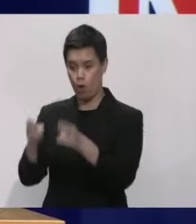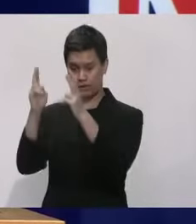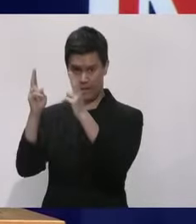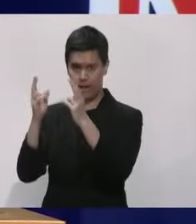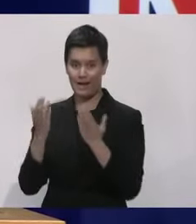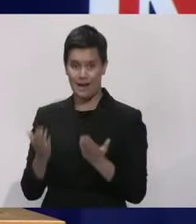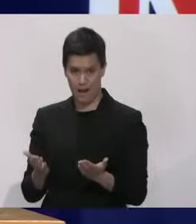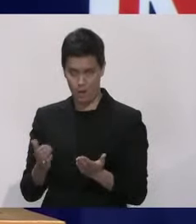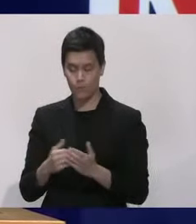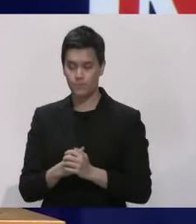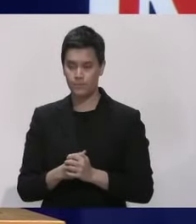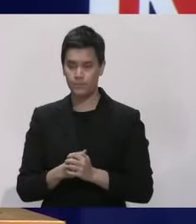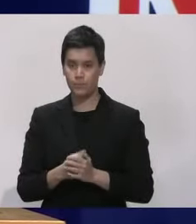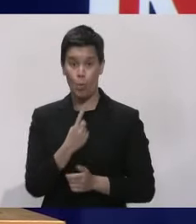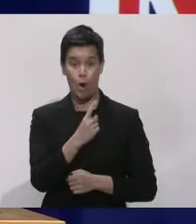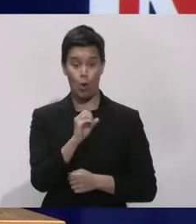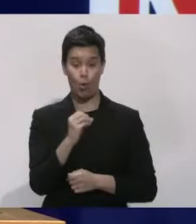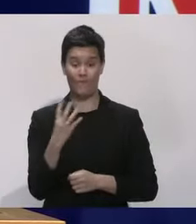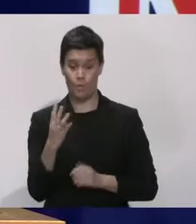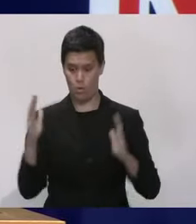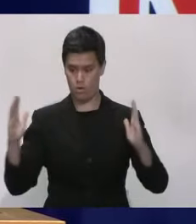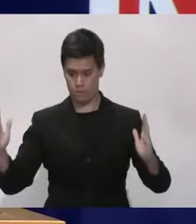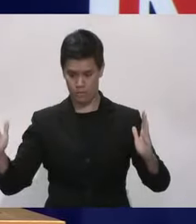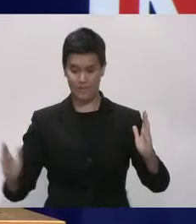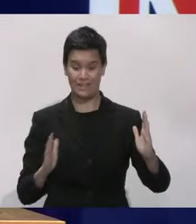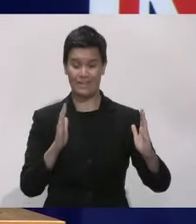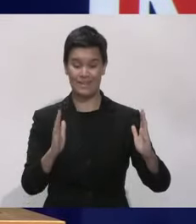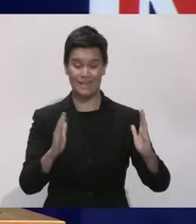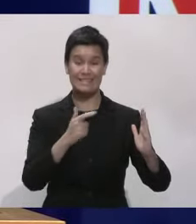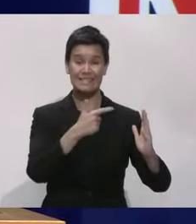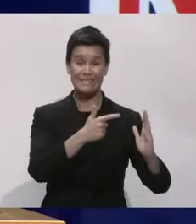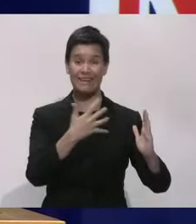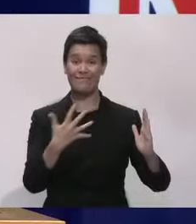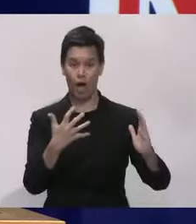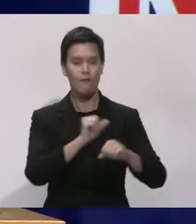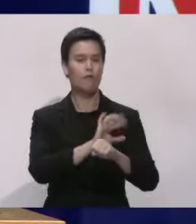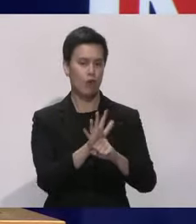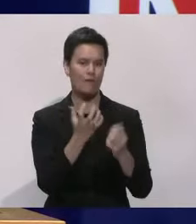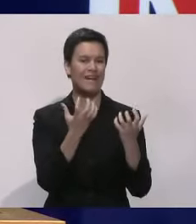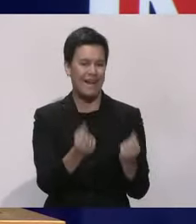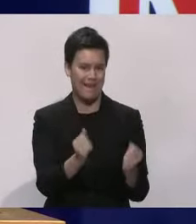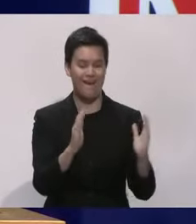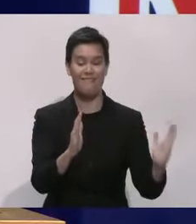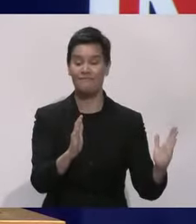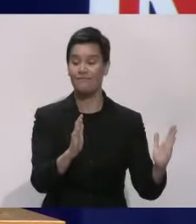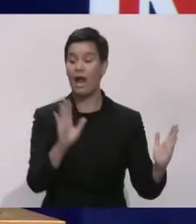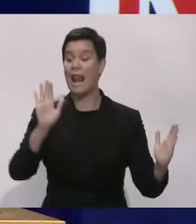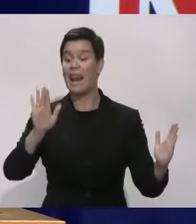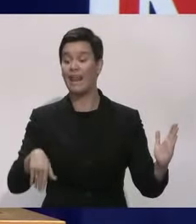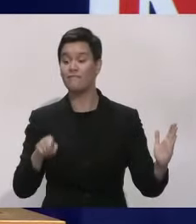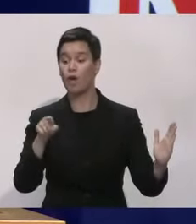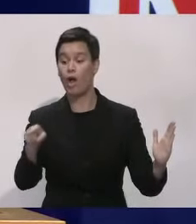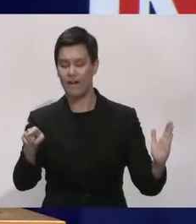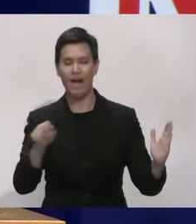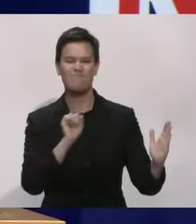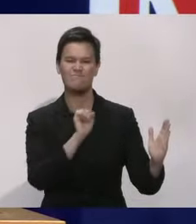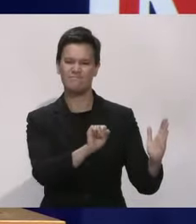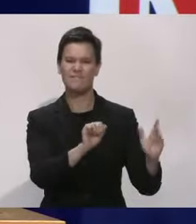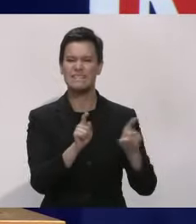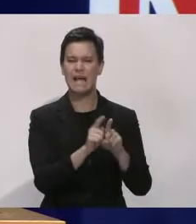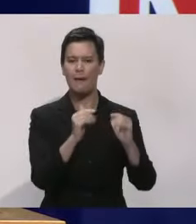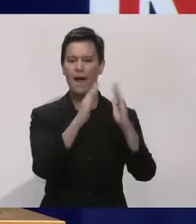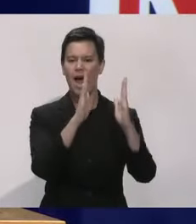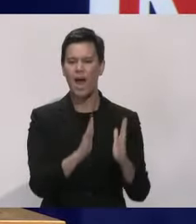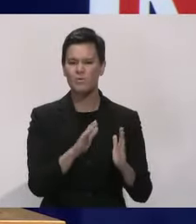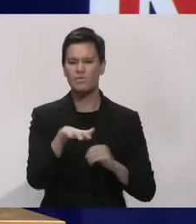facility, which currently includes 75 people who have tested positive for COVID-19 and household contacts. Now that